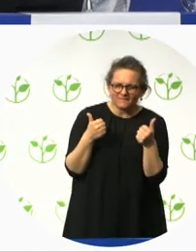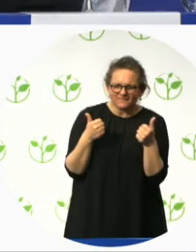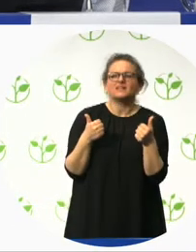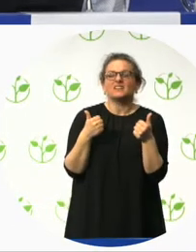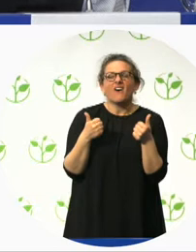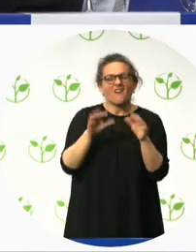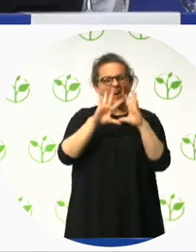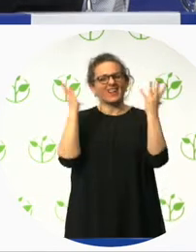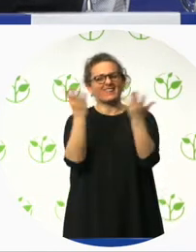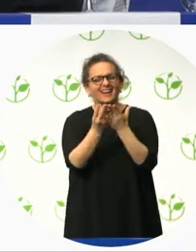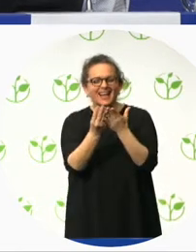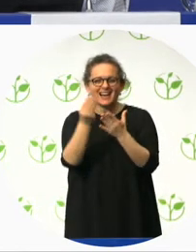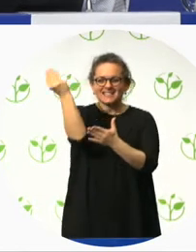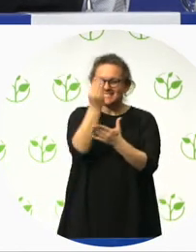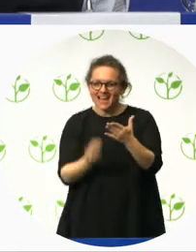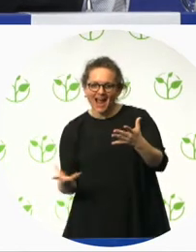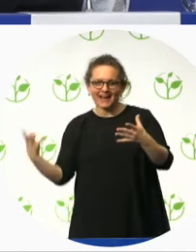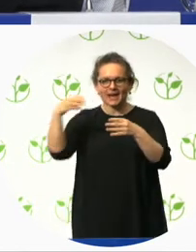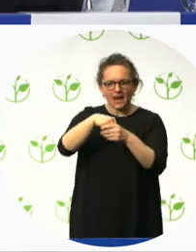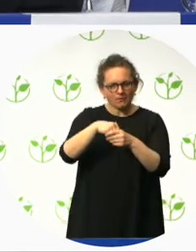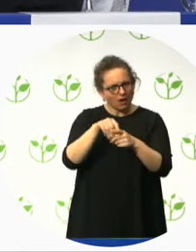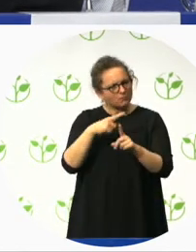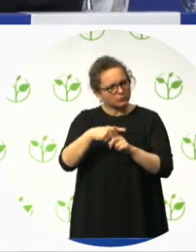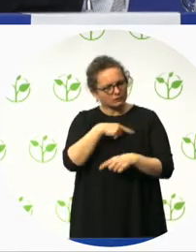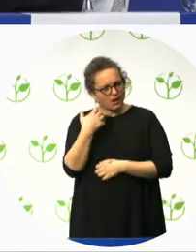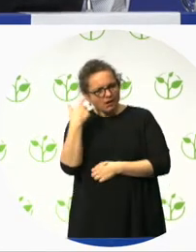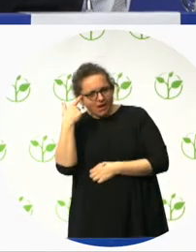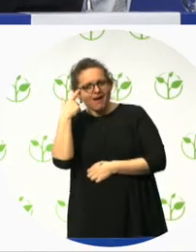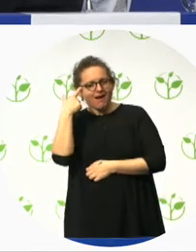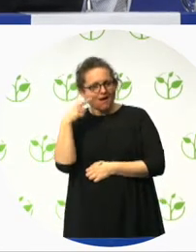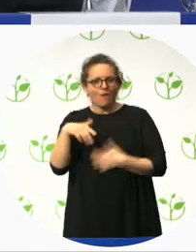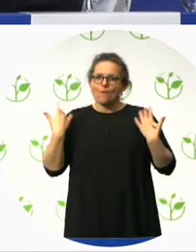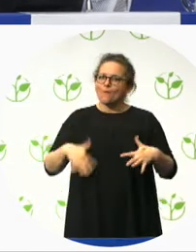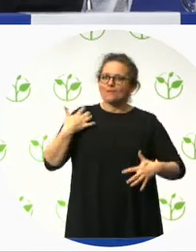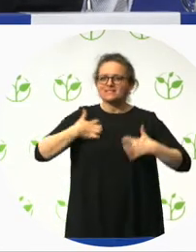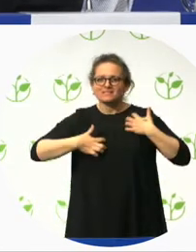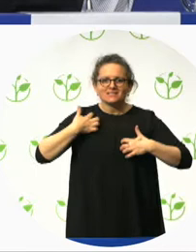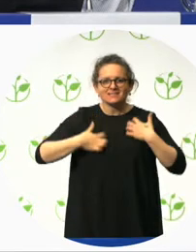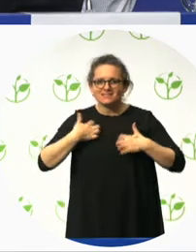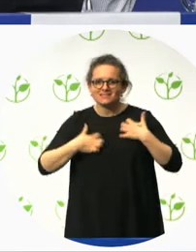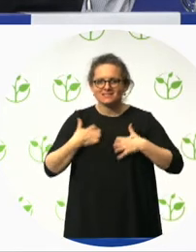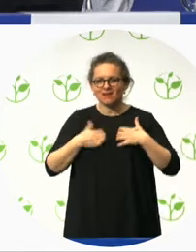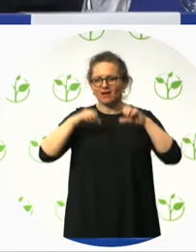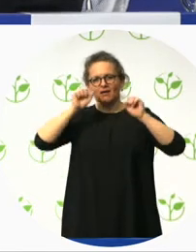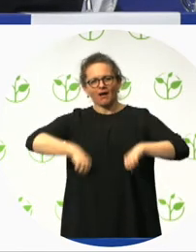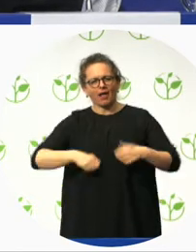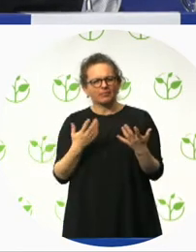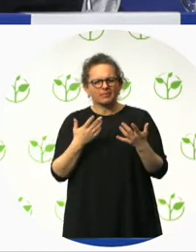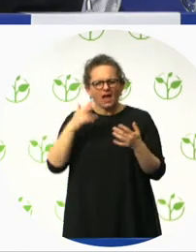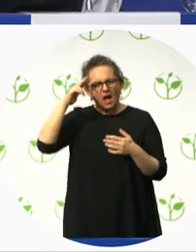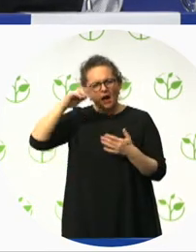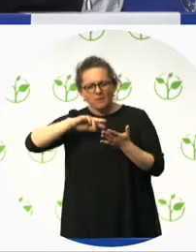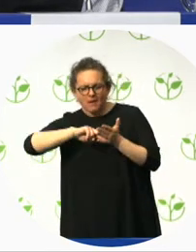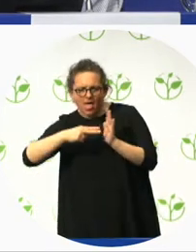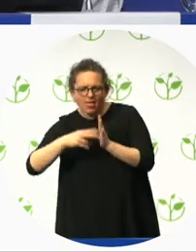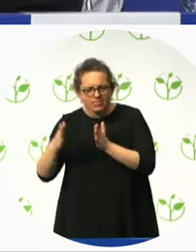strategies that we actually implemented into the building. So after one enters the building, you immediately come in and you